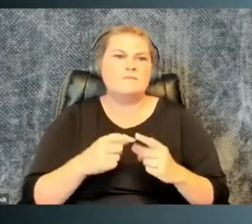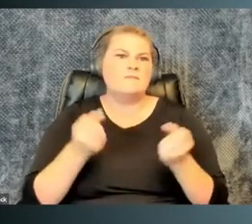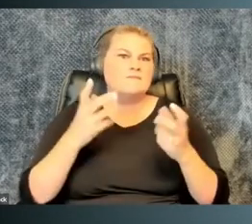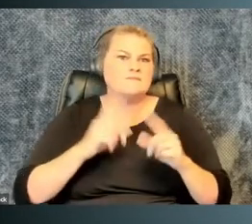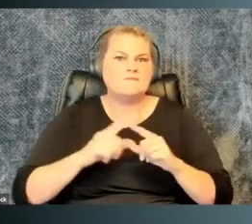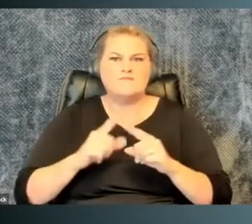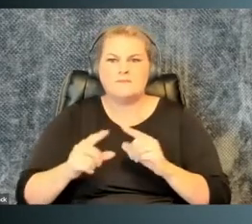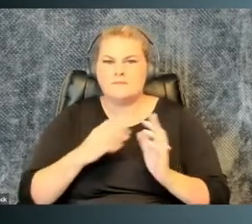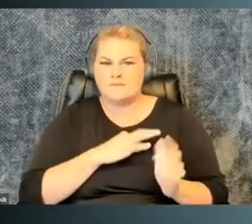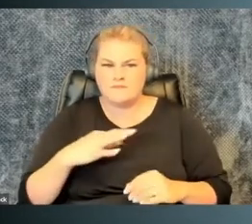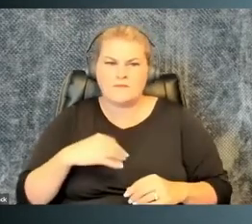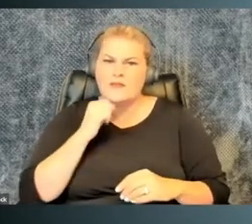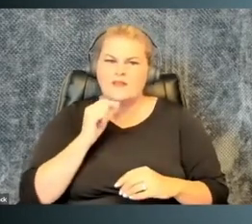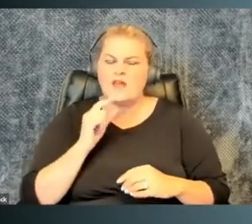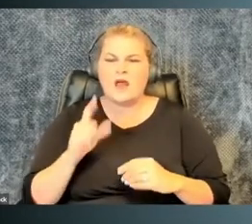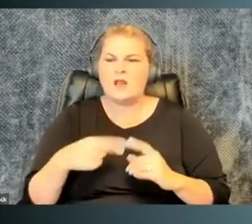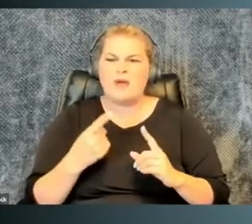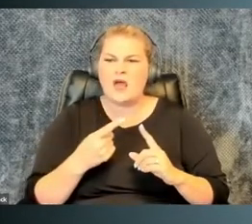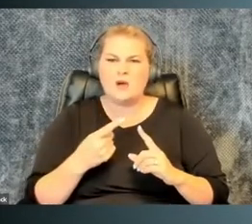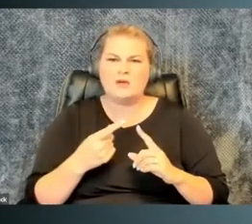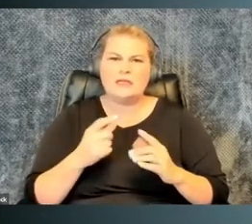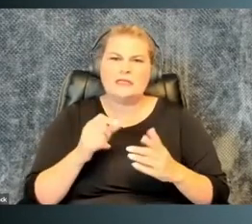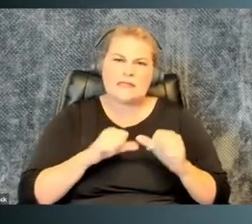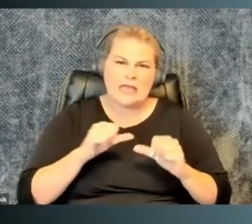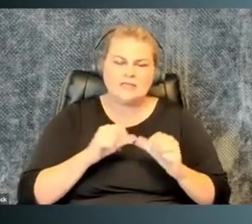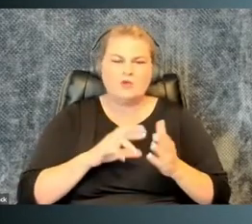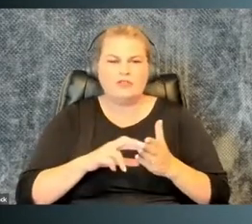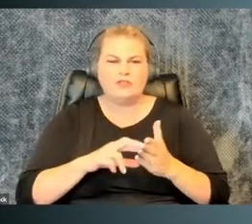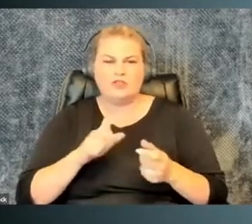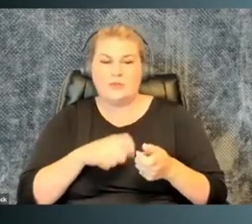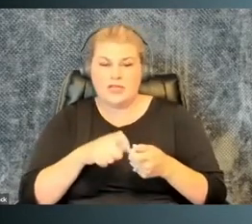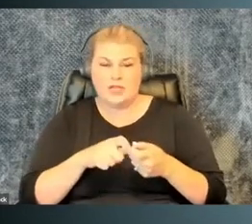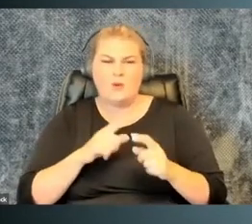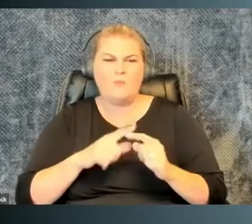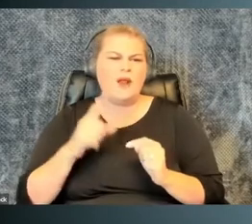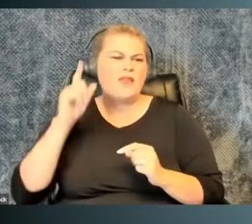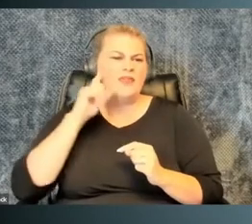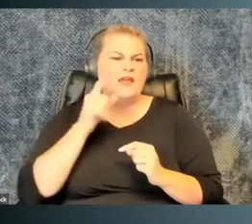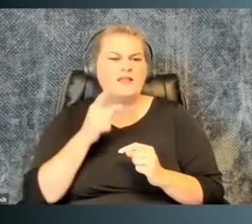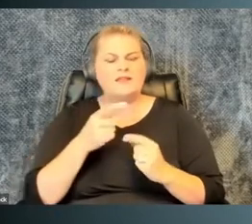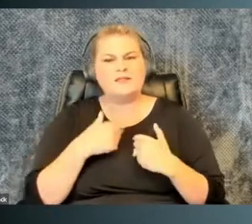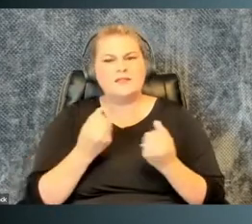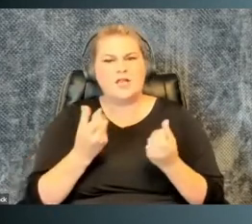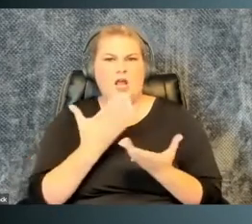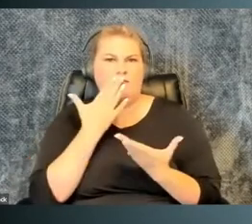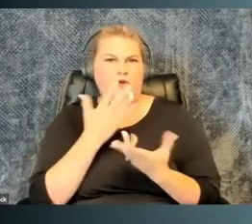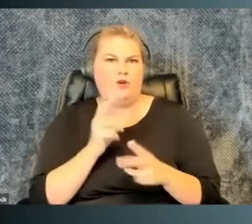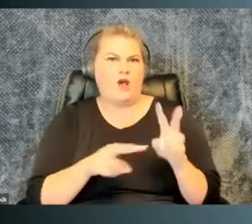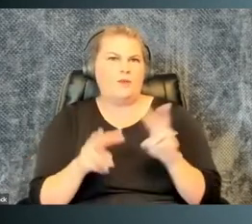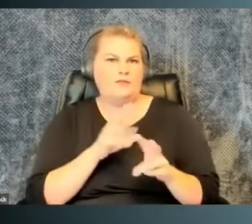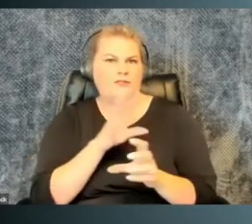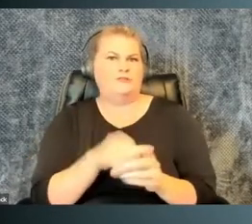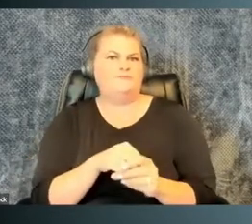a little bit. It is about all sorts of faculty, not about science researchers particularly, but I think it has a lot of good